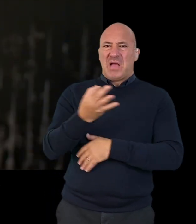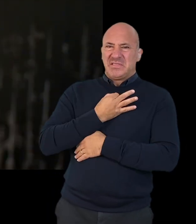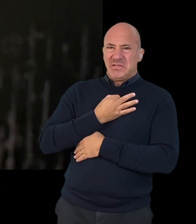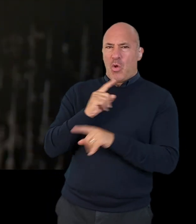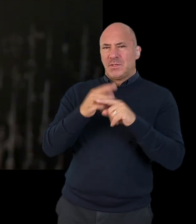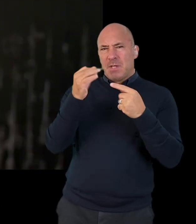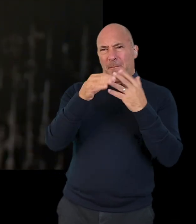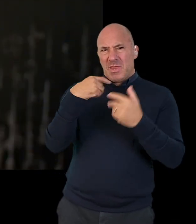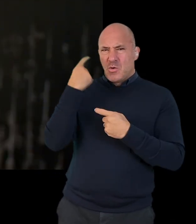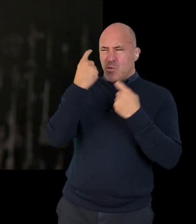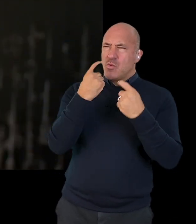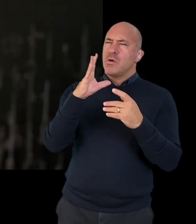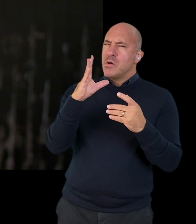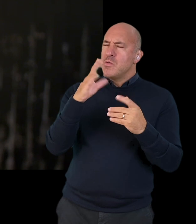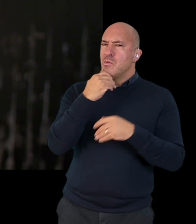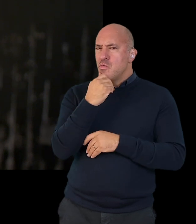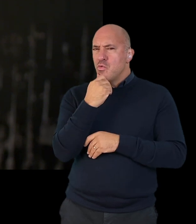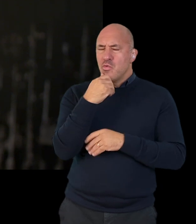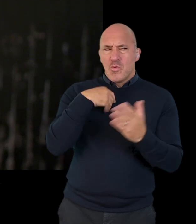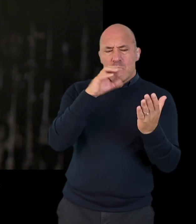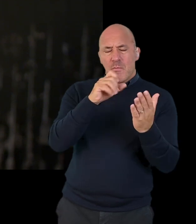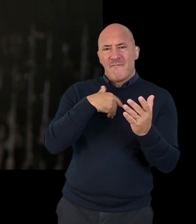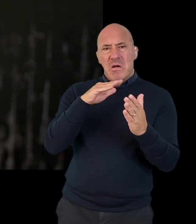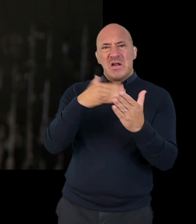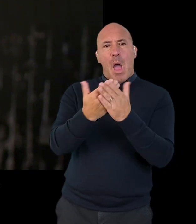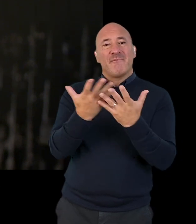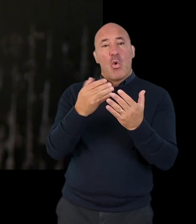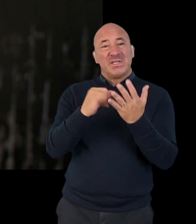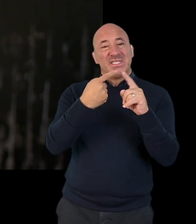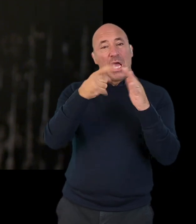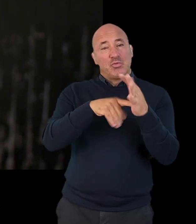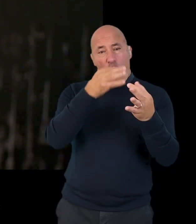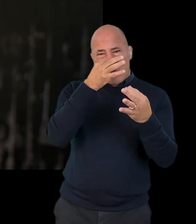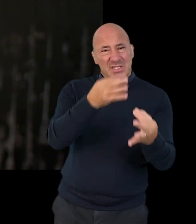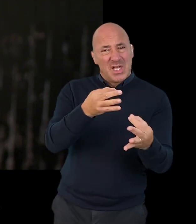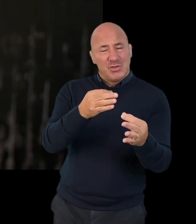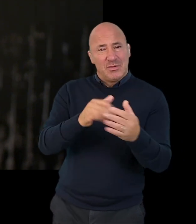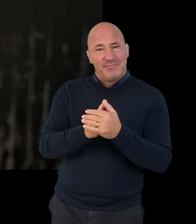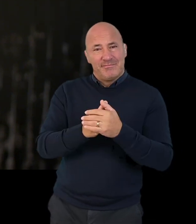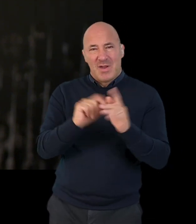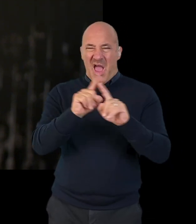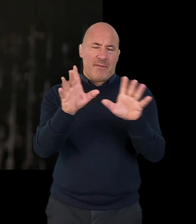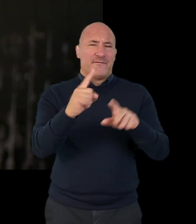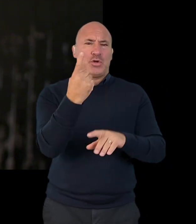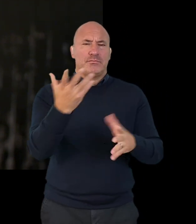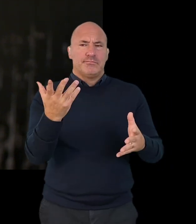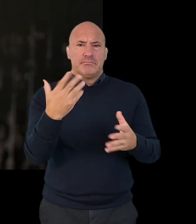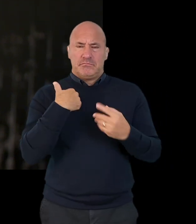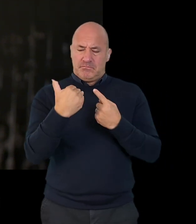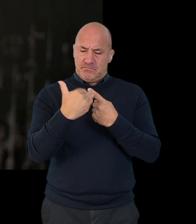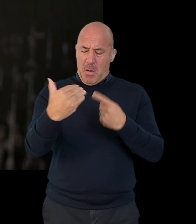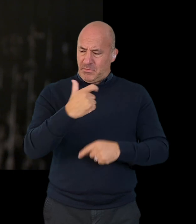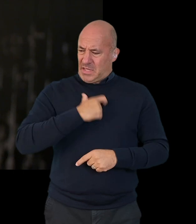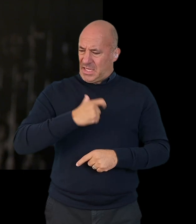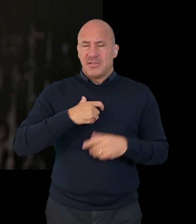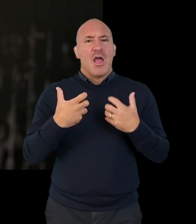ask yourself and points to think about when you are preparing your statement in sexual orientation claims. First of all,